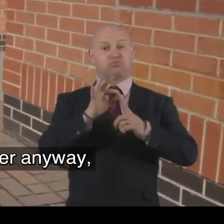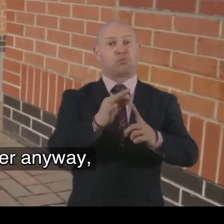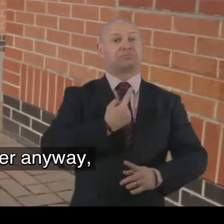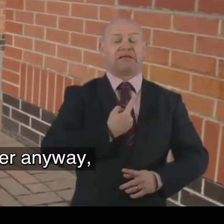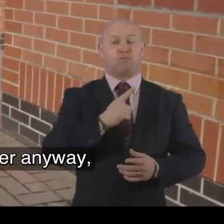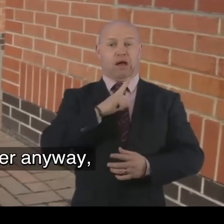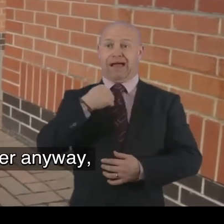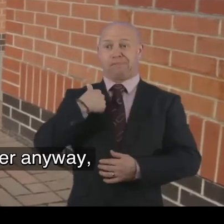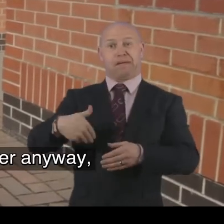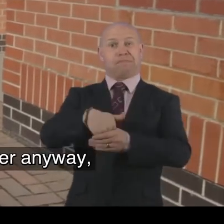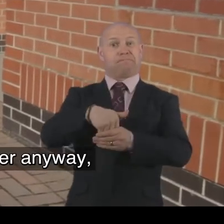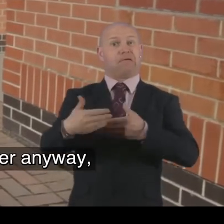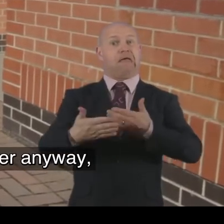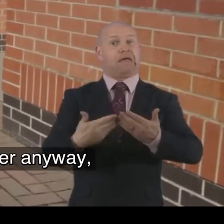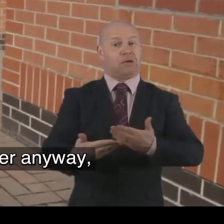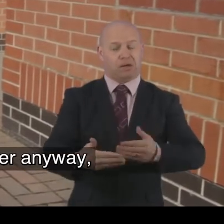I was a member anyway.